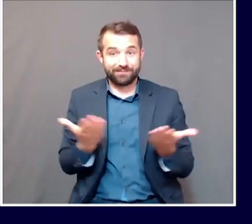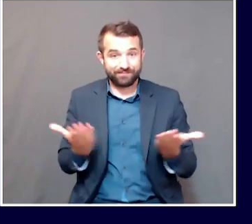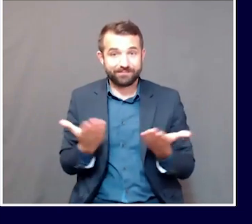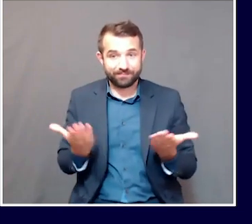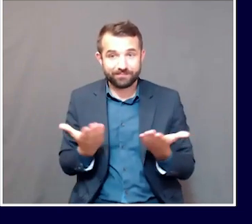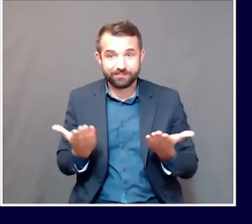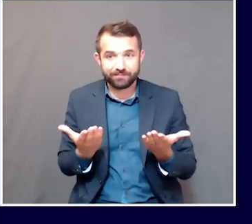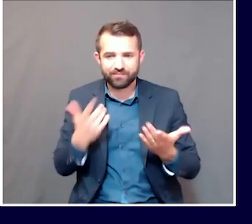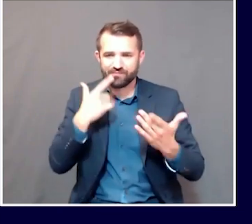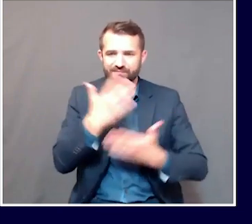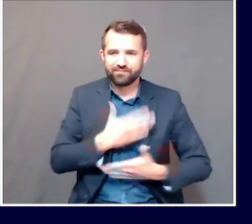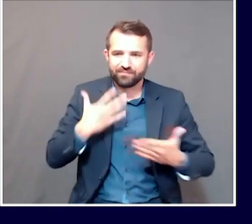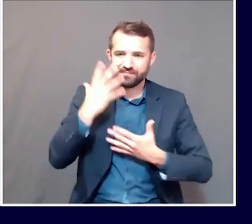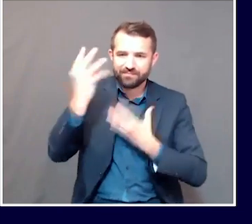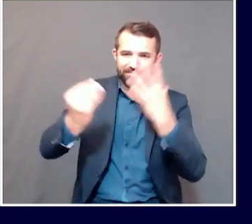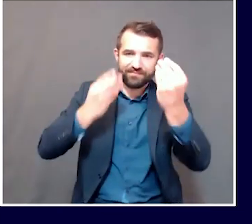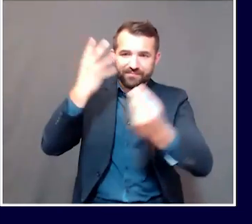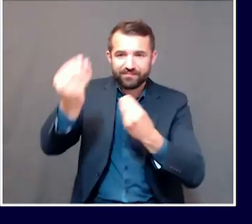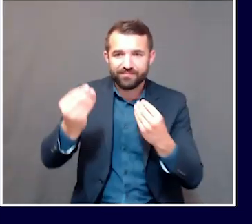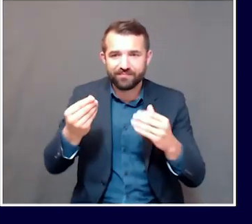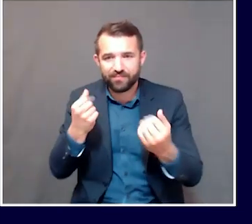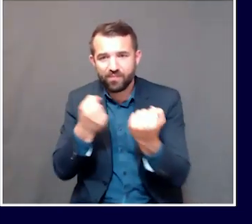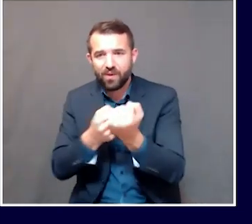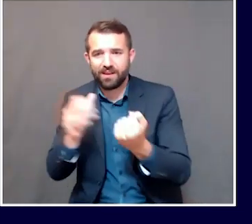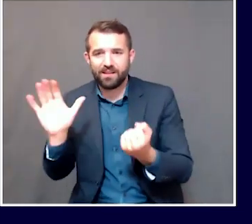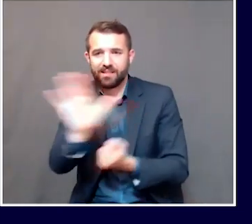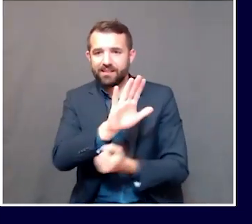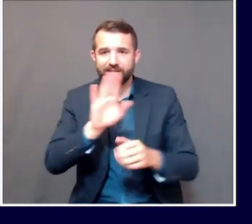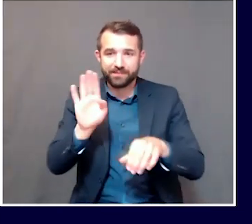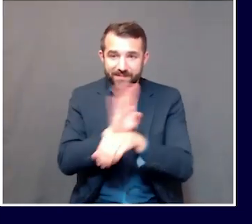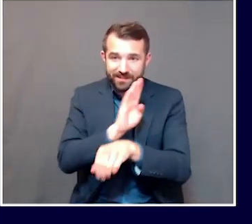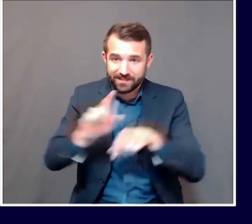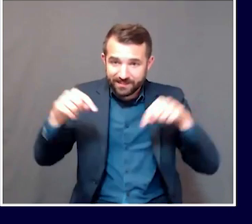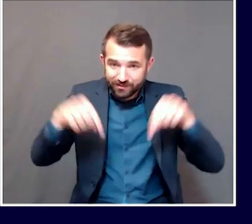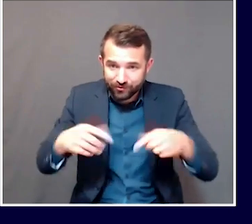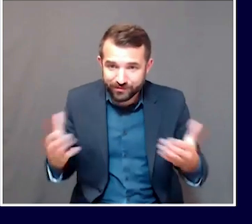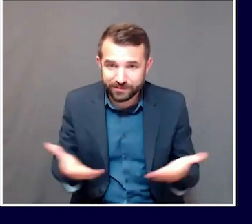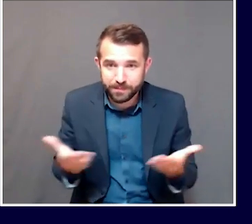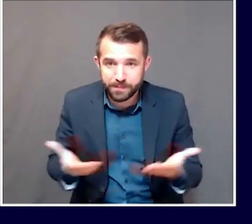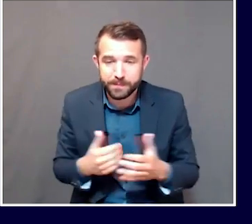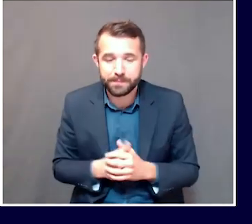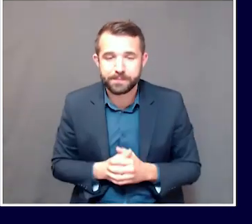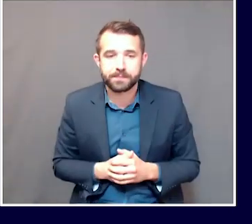and support the Maine economy as best they can to support our local businesses.